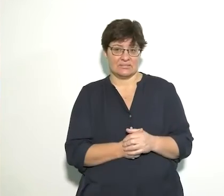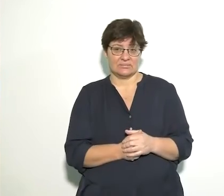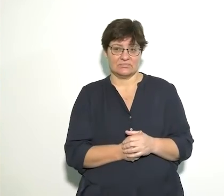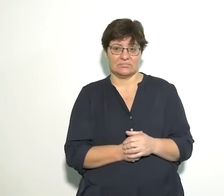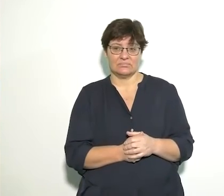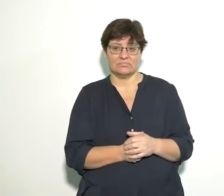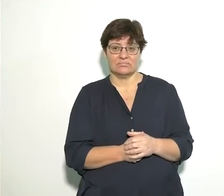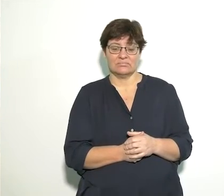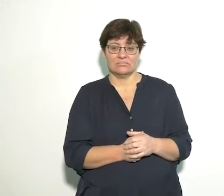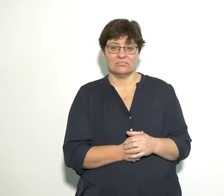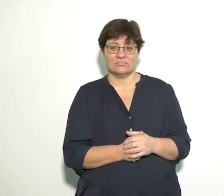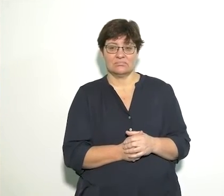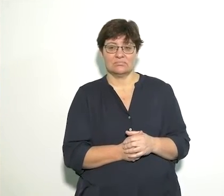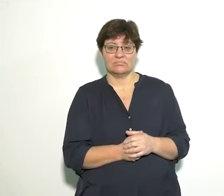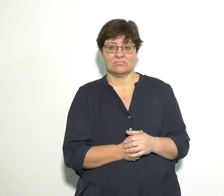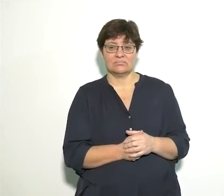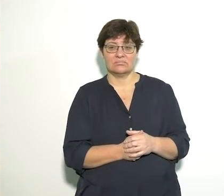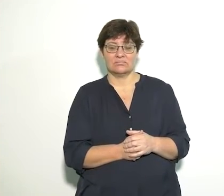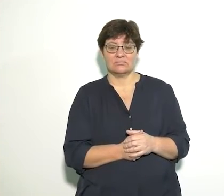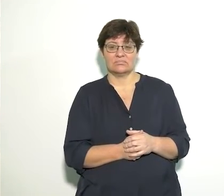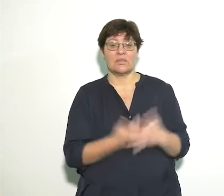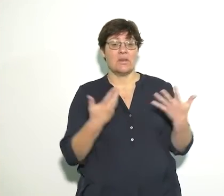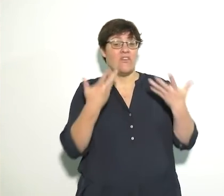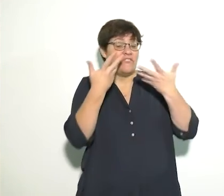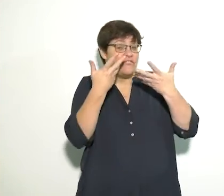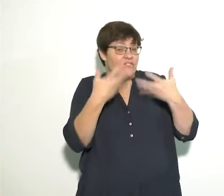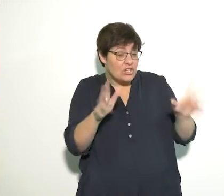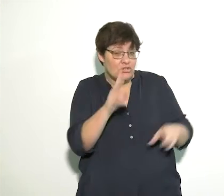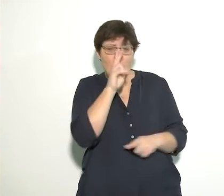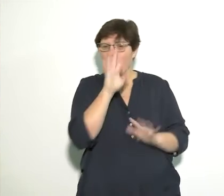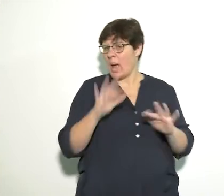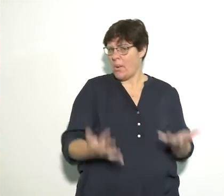This is how your puppet is going to look like when it is complete.